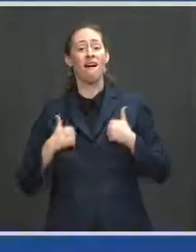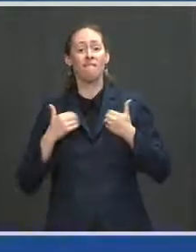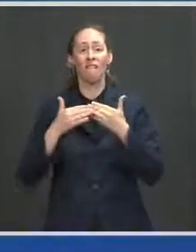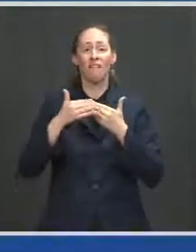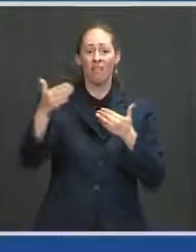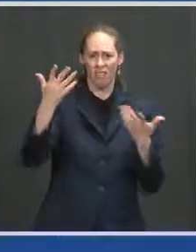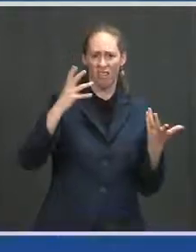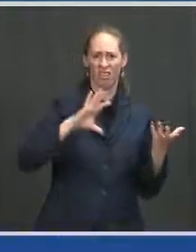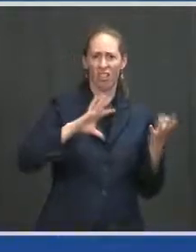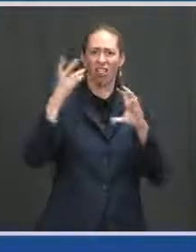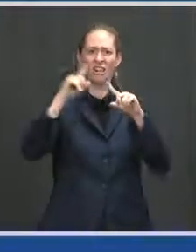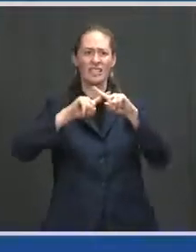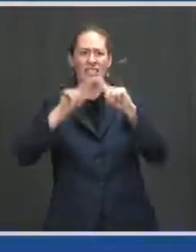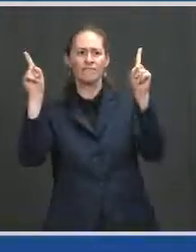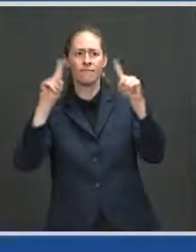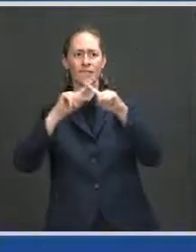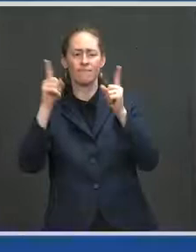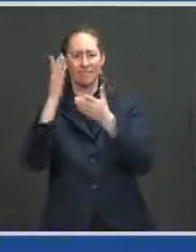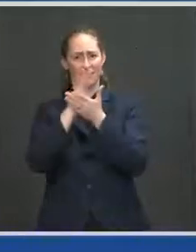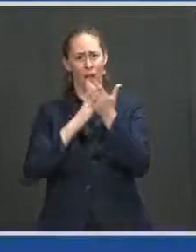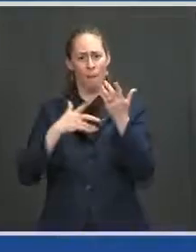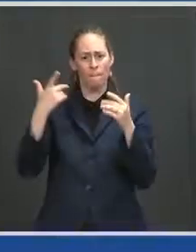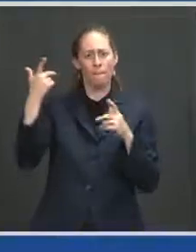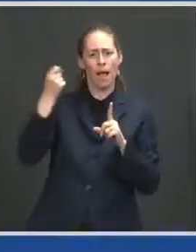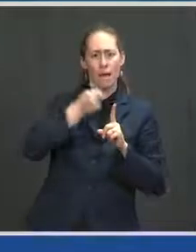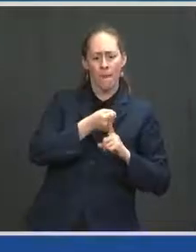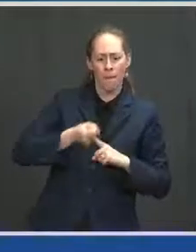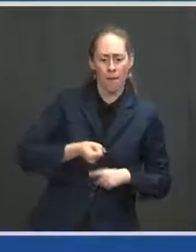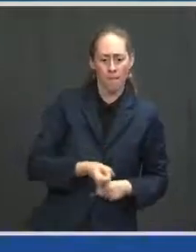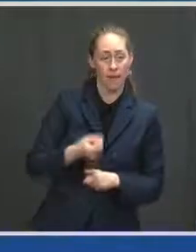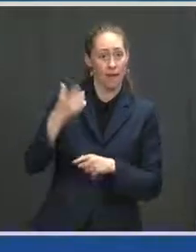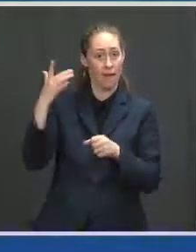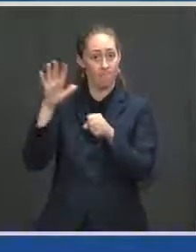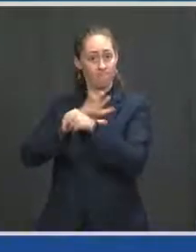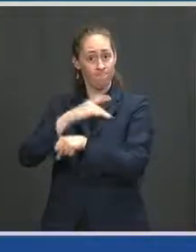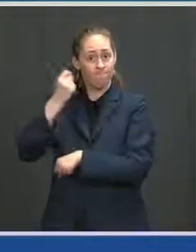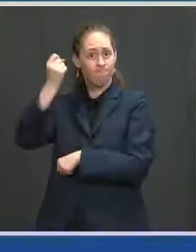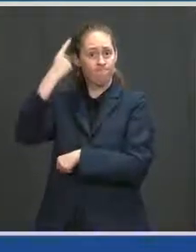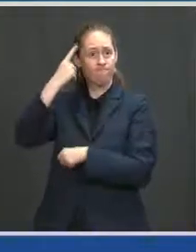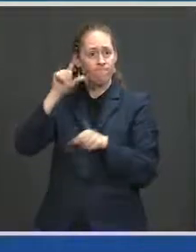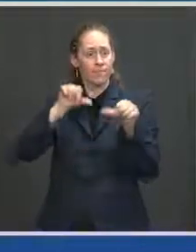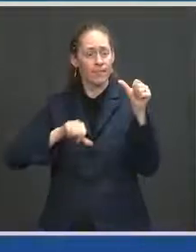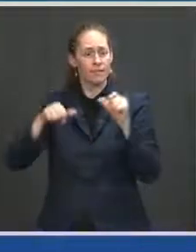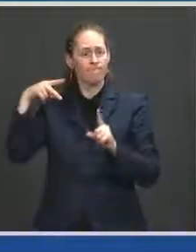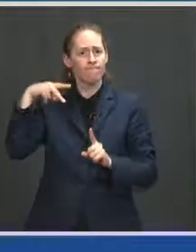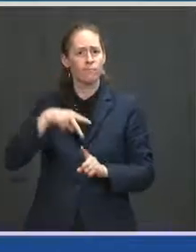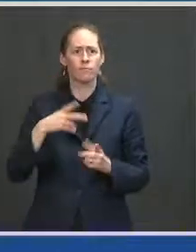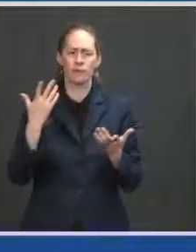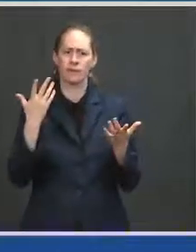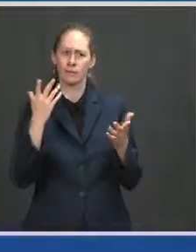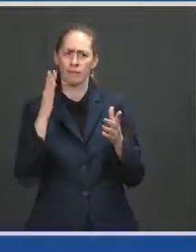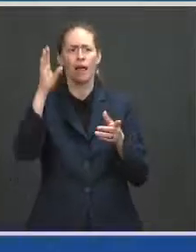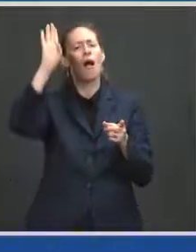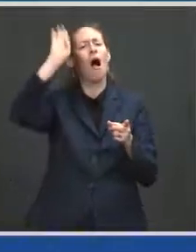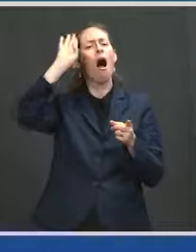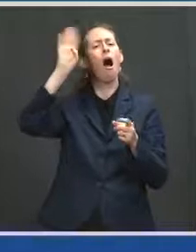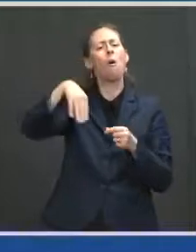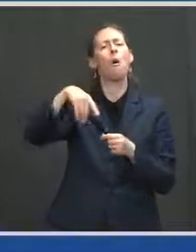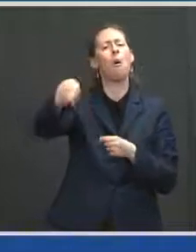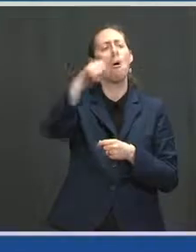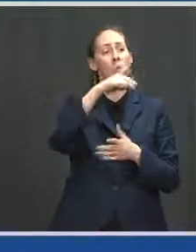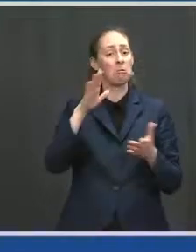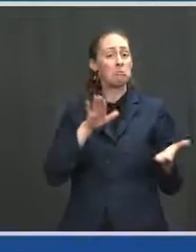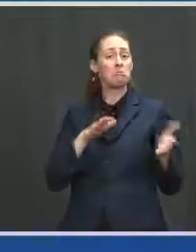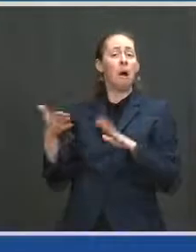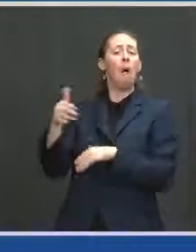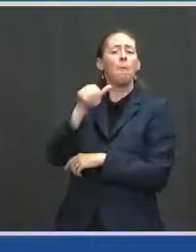or fully understand yet. It's true that young people are much less likely to die from COVID. But if you do not get